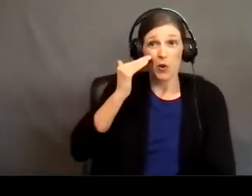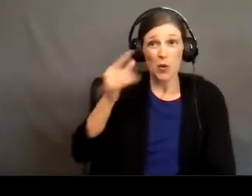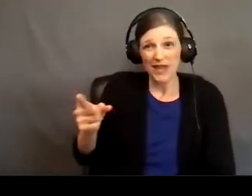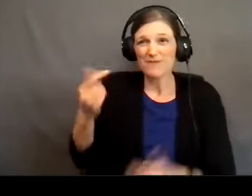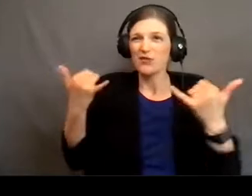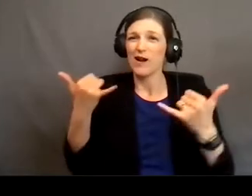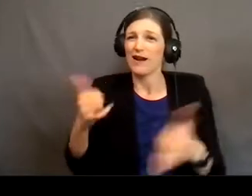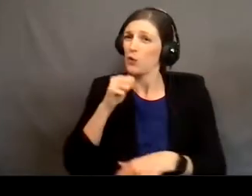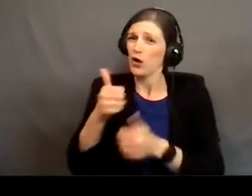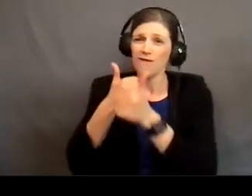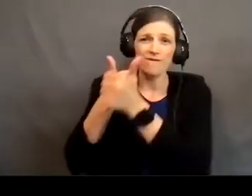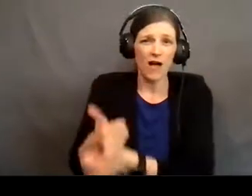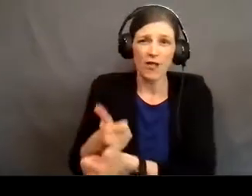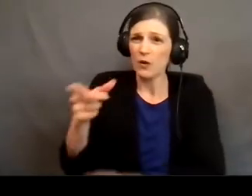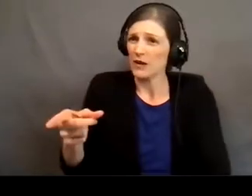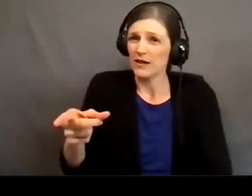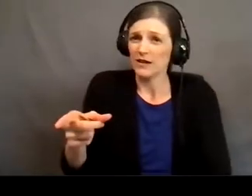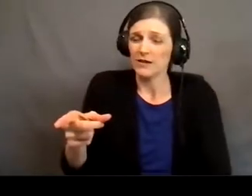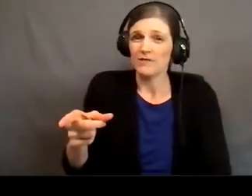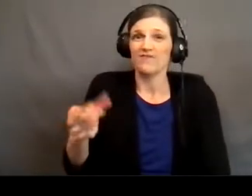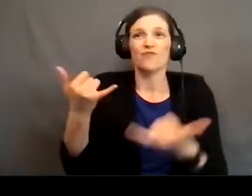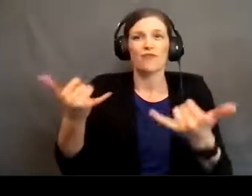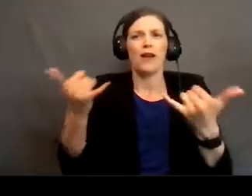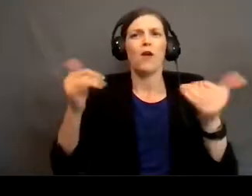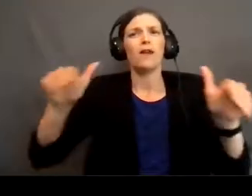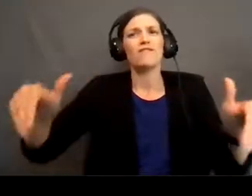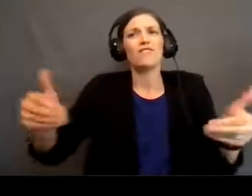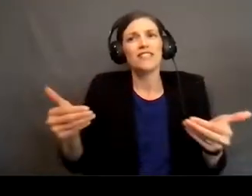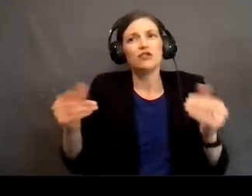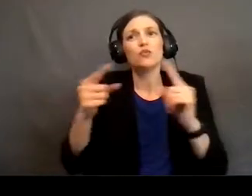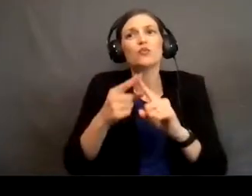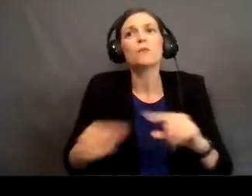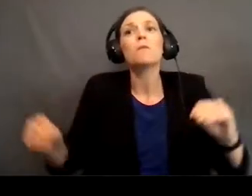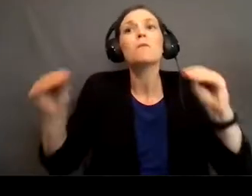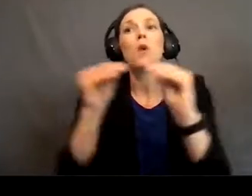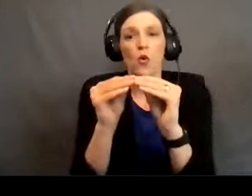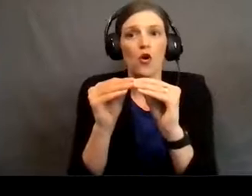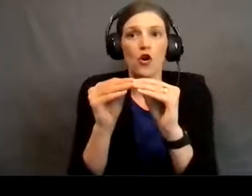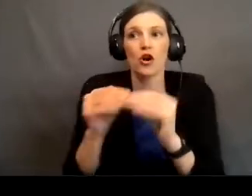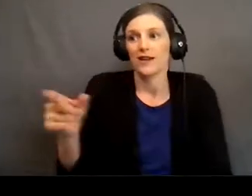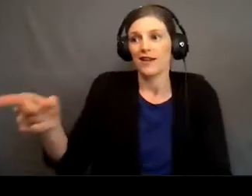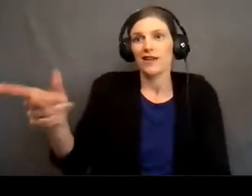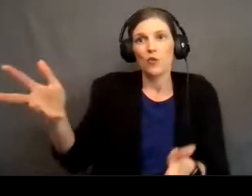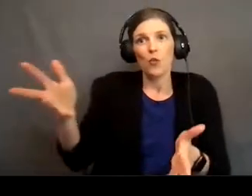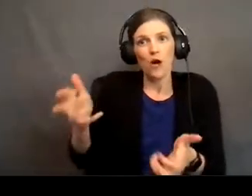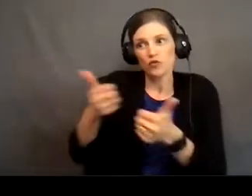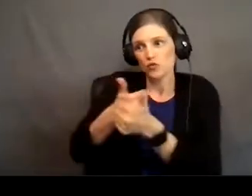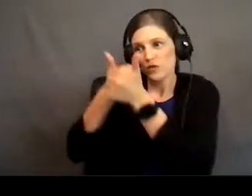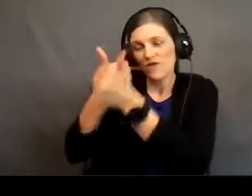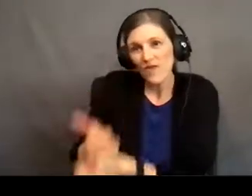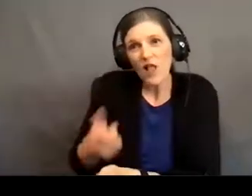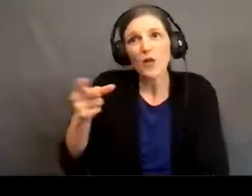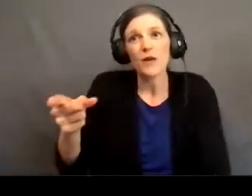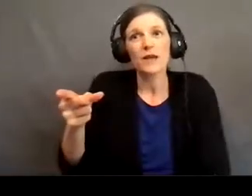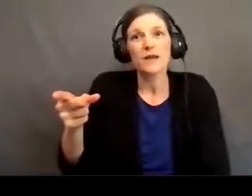just not following him this is an invitation to more he wants you to follow him and